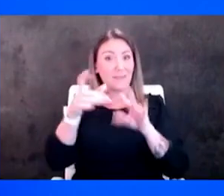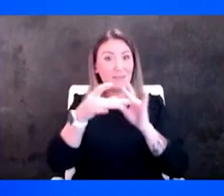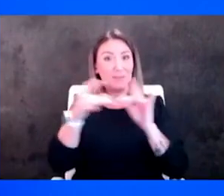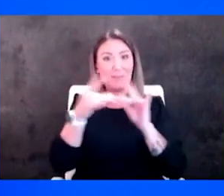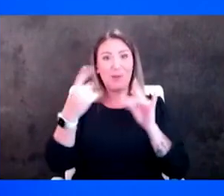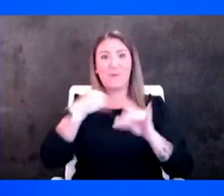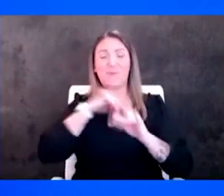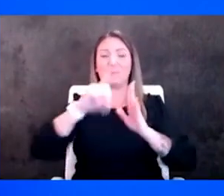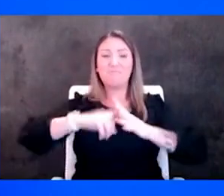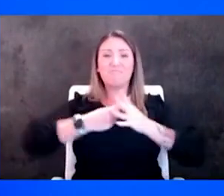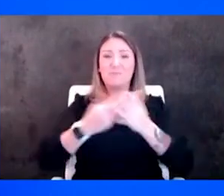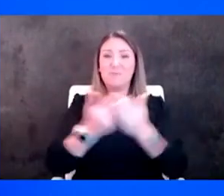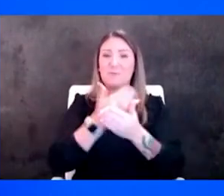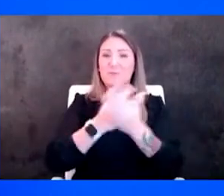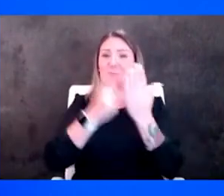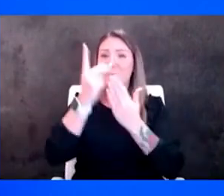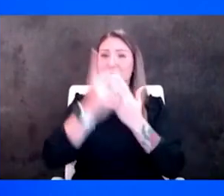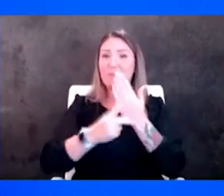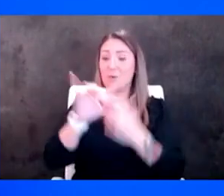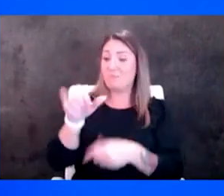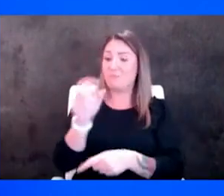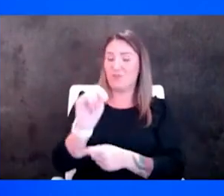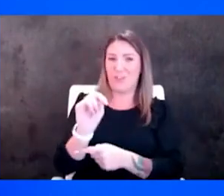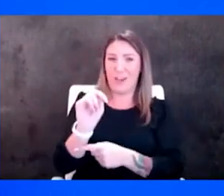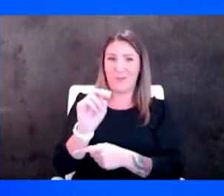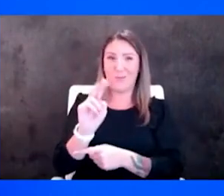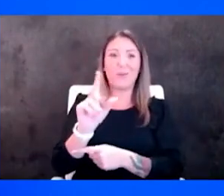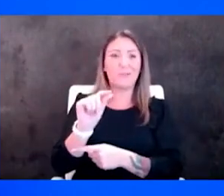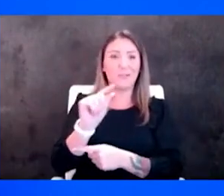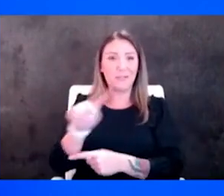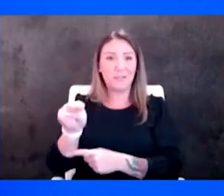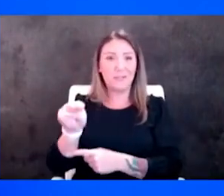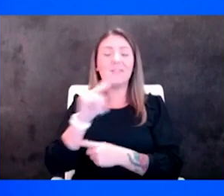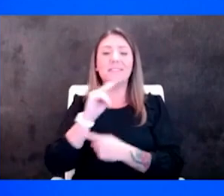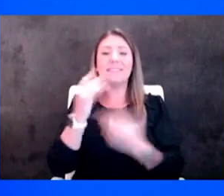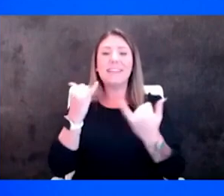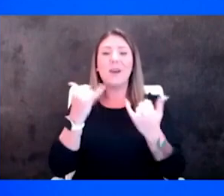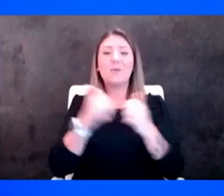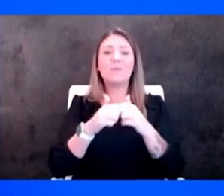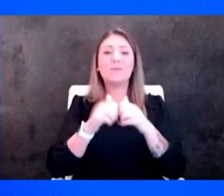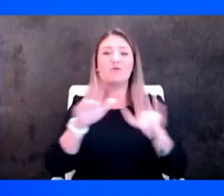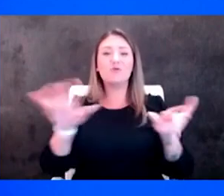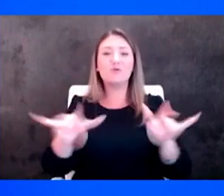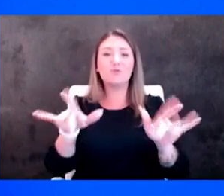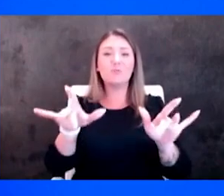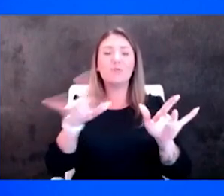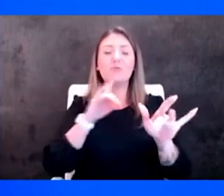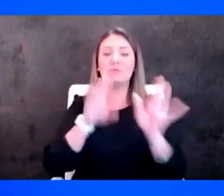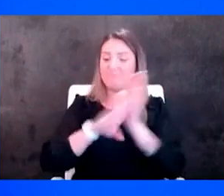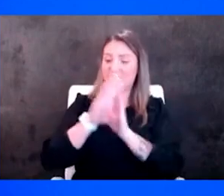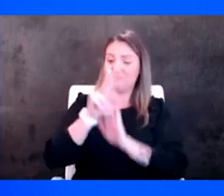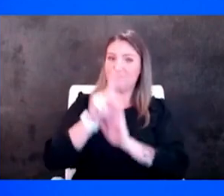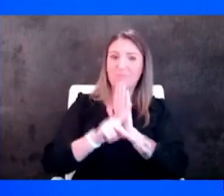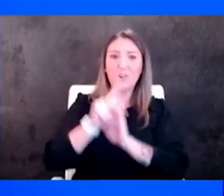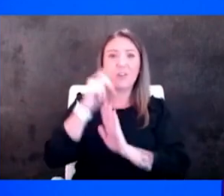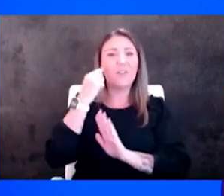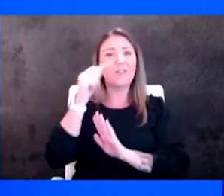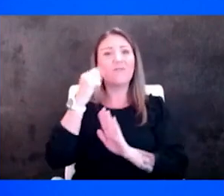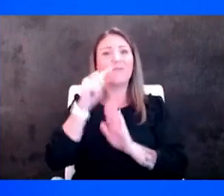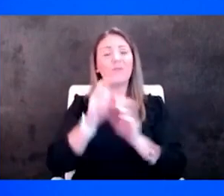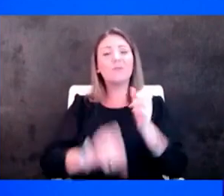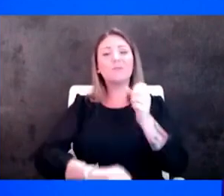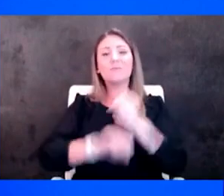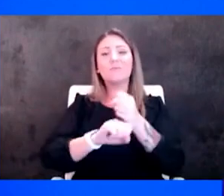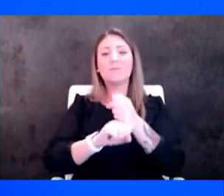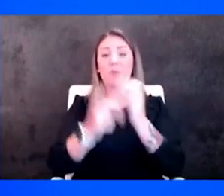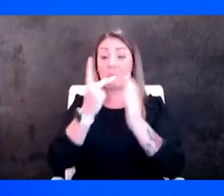new program starting in january and we're working right now with children's mercy to develop protocols to support both pediatric and